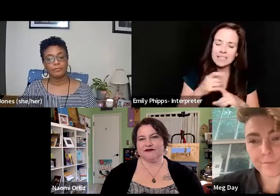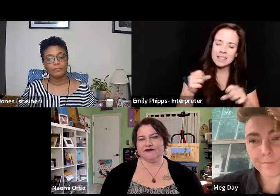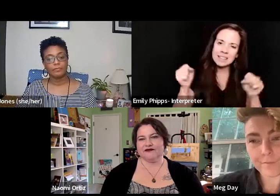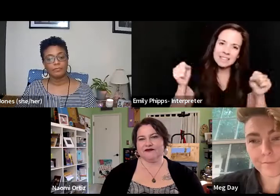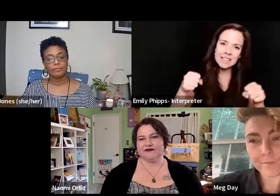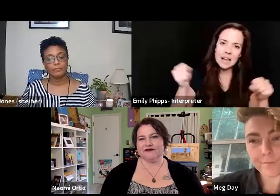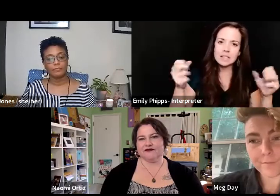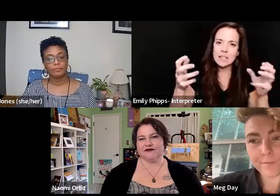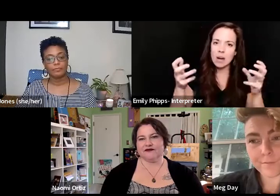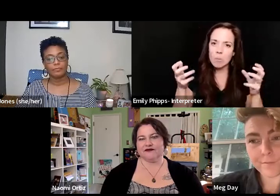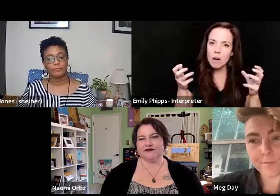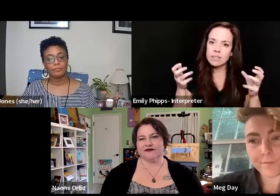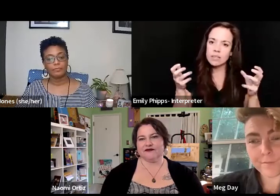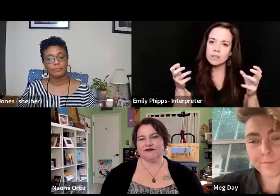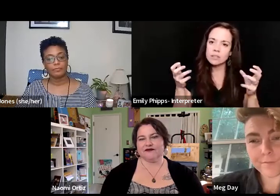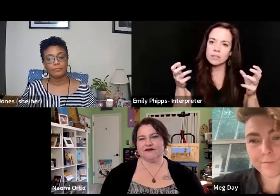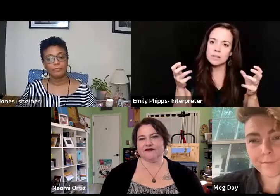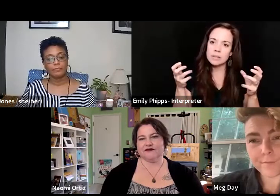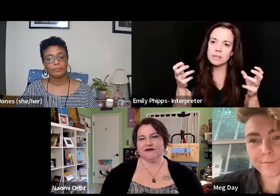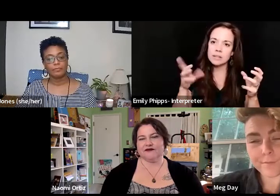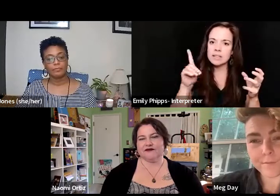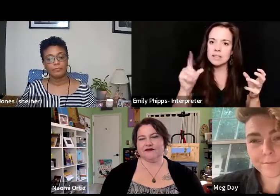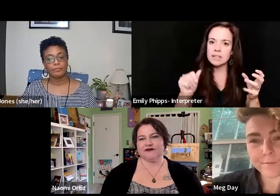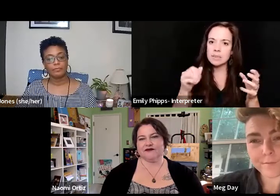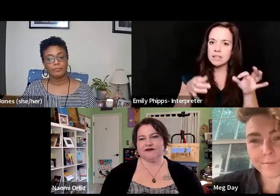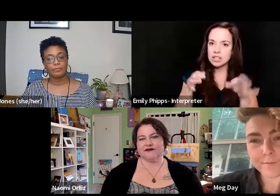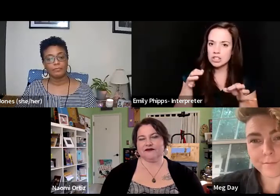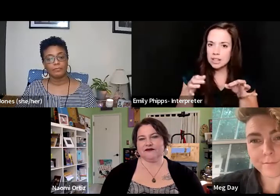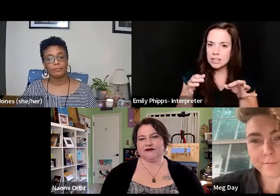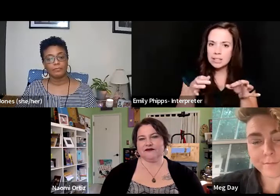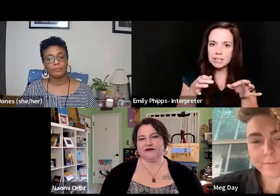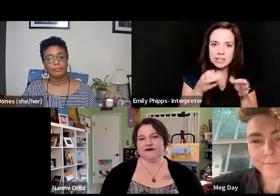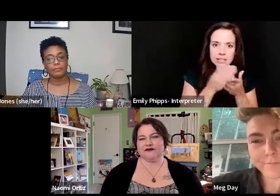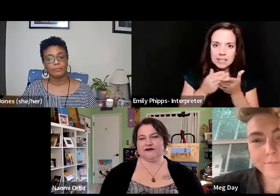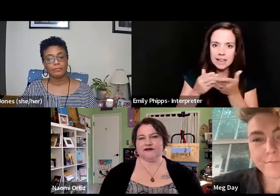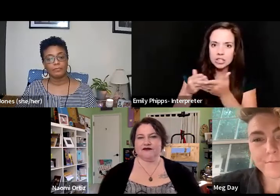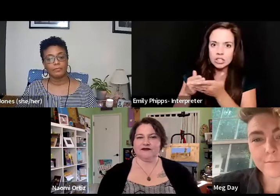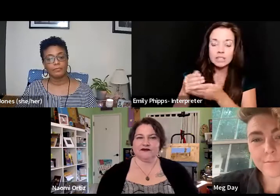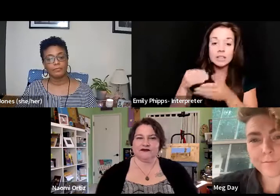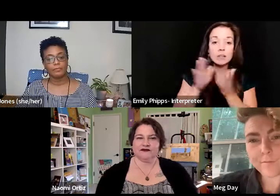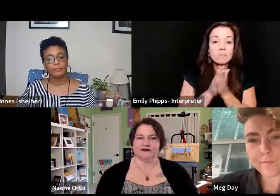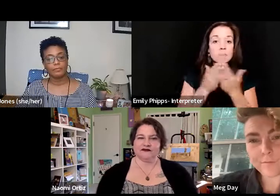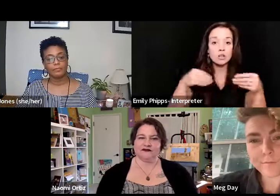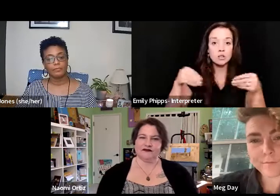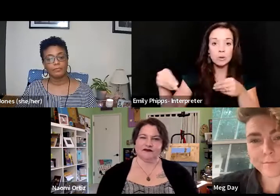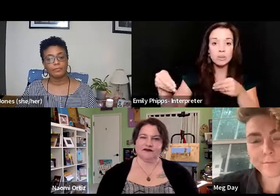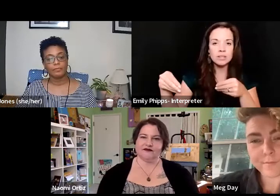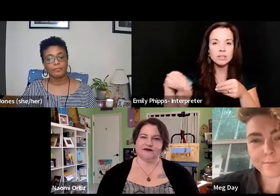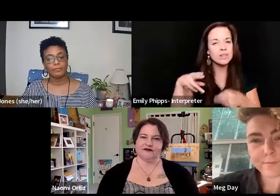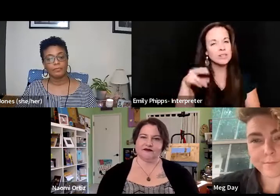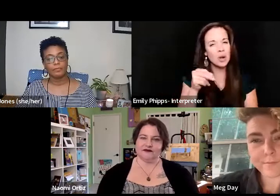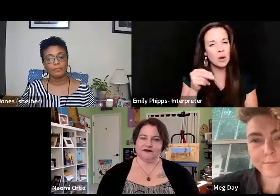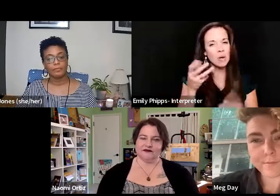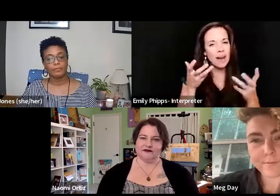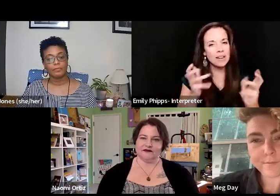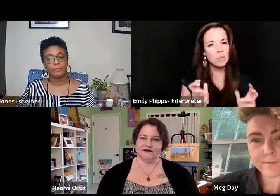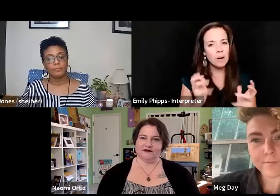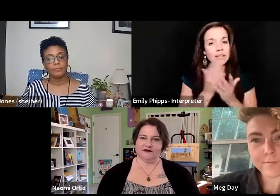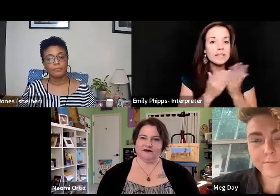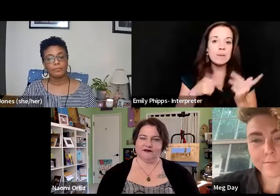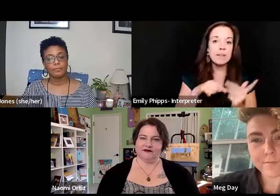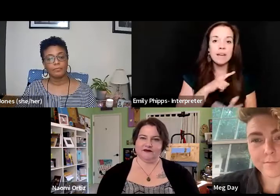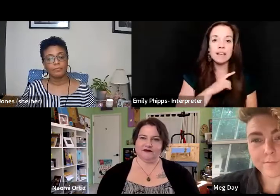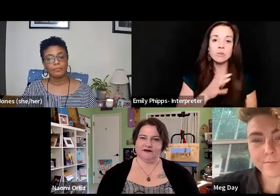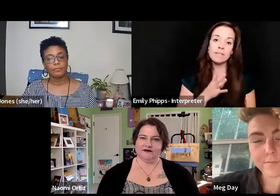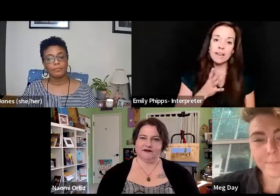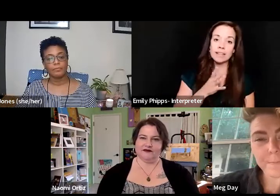want there to be disability justice sections in every bookstore. And no, I don't want it to be that just some of us who are fancy and